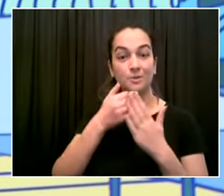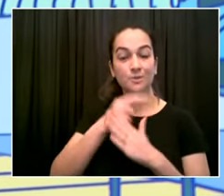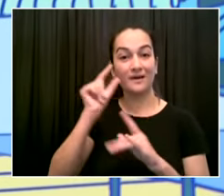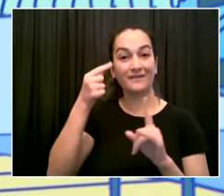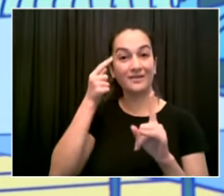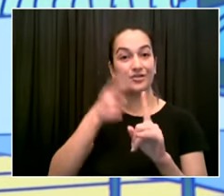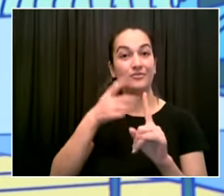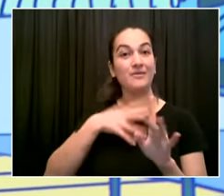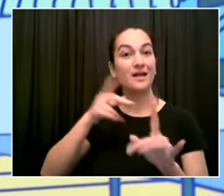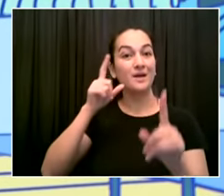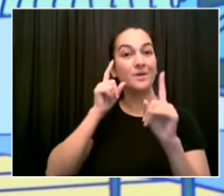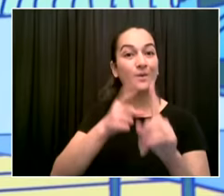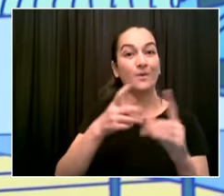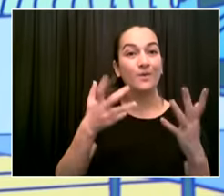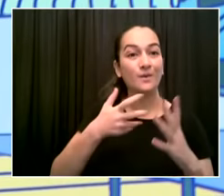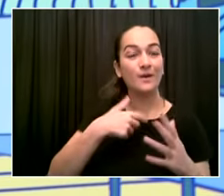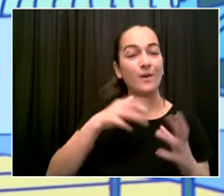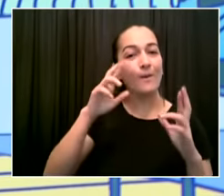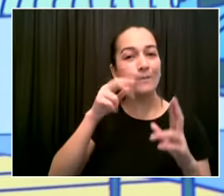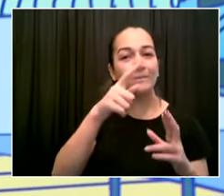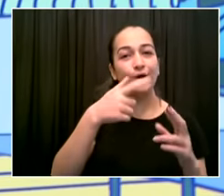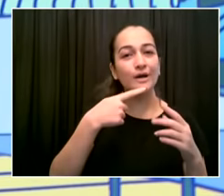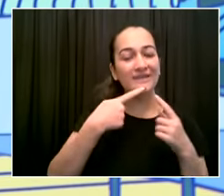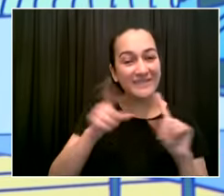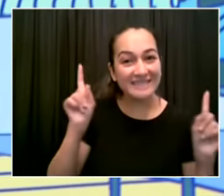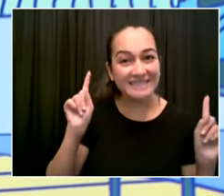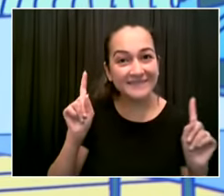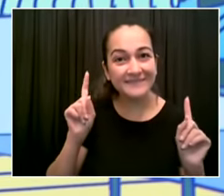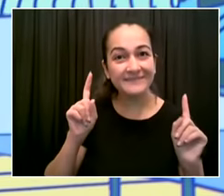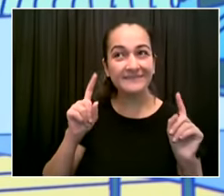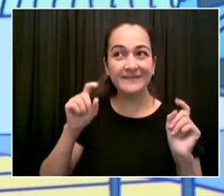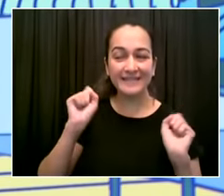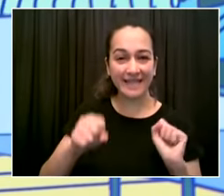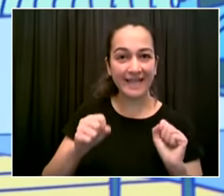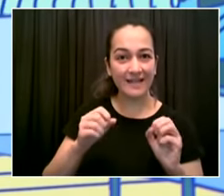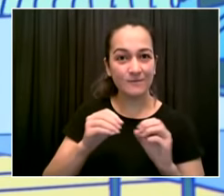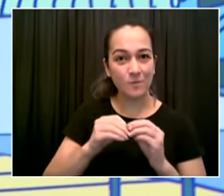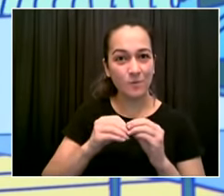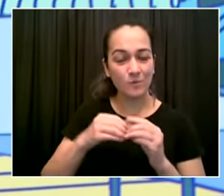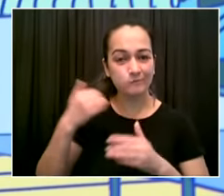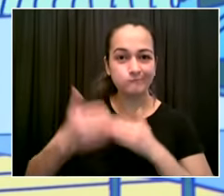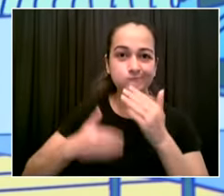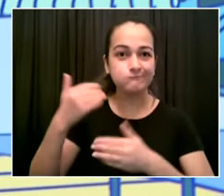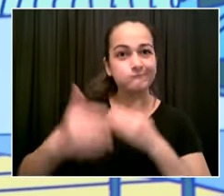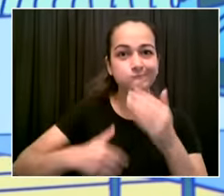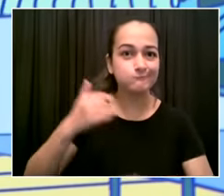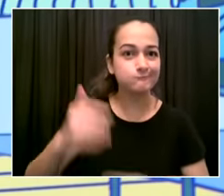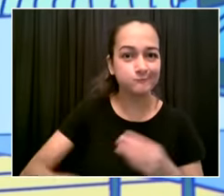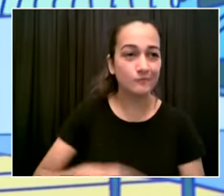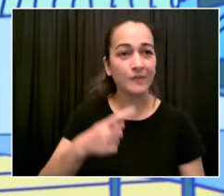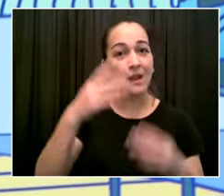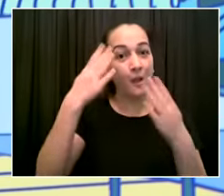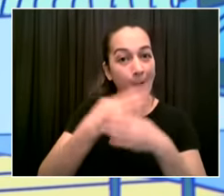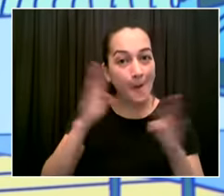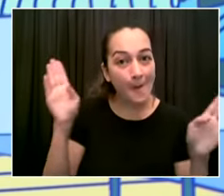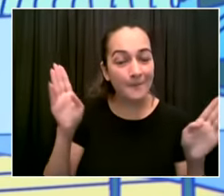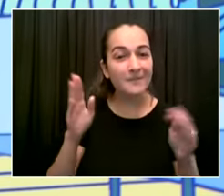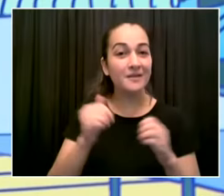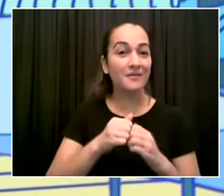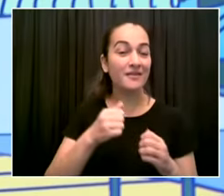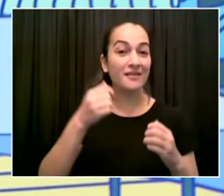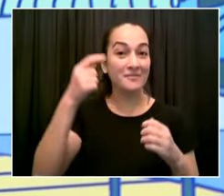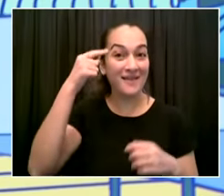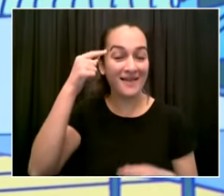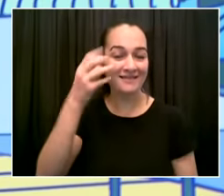human being she's a you know a good human being an open person a person who cares a person who listens a person who wants to work with people and that's